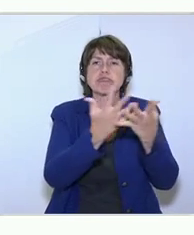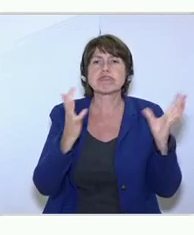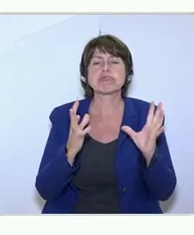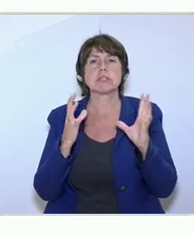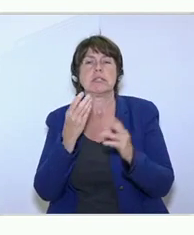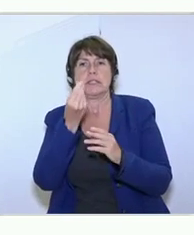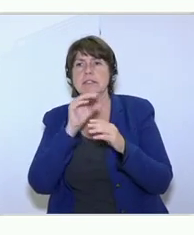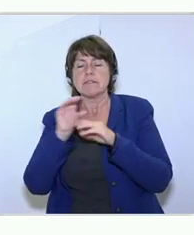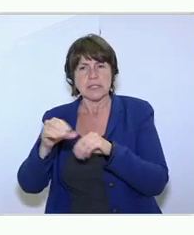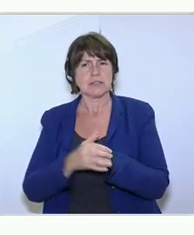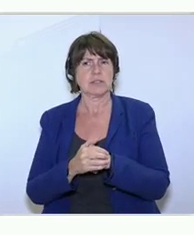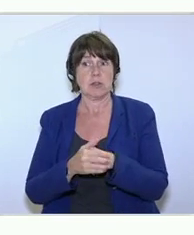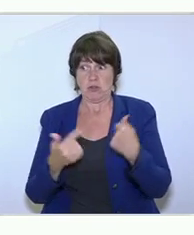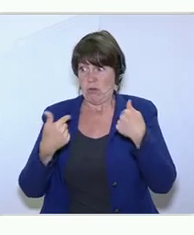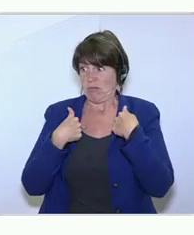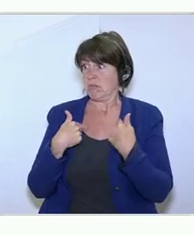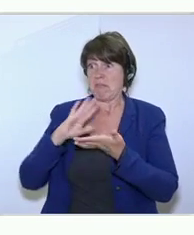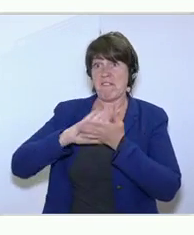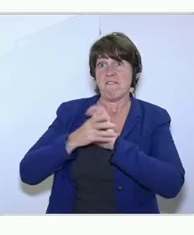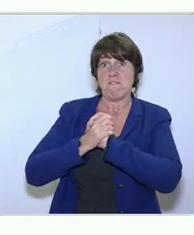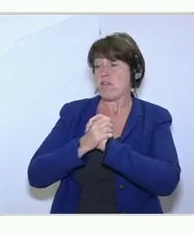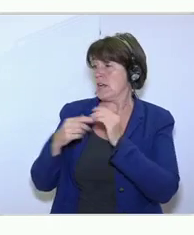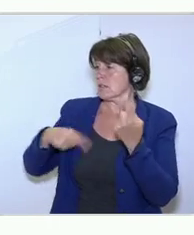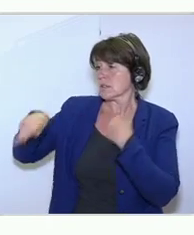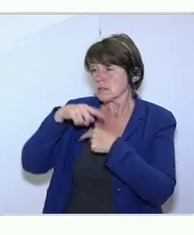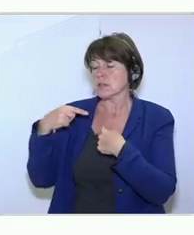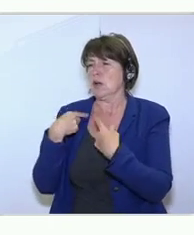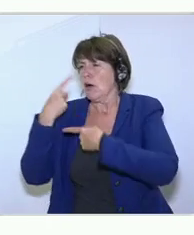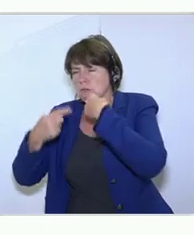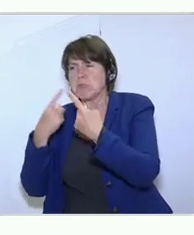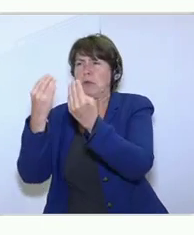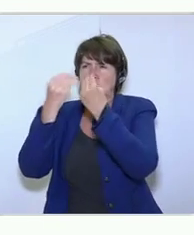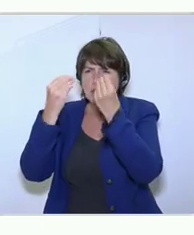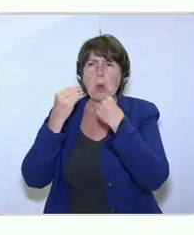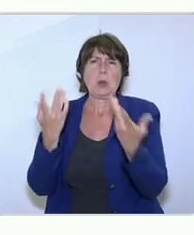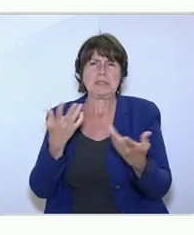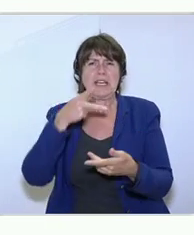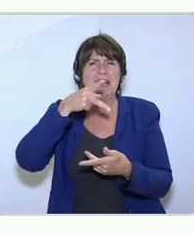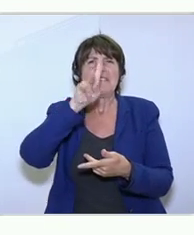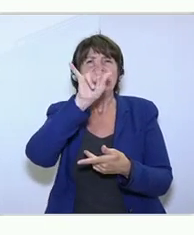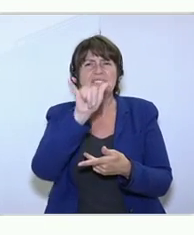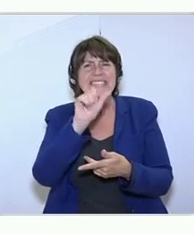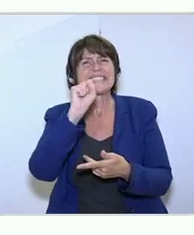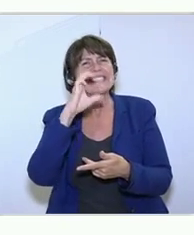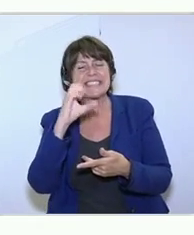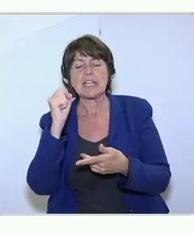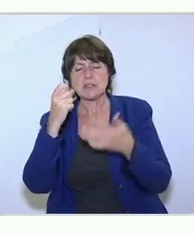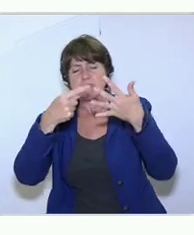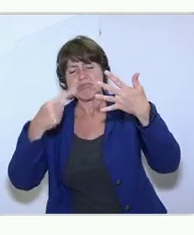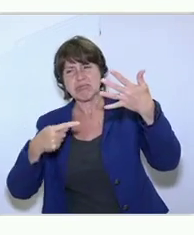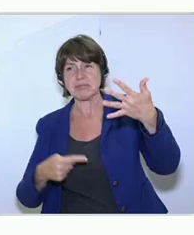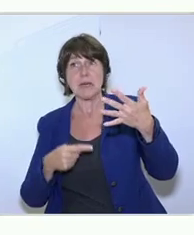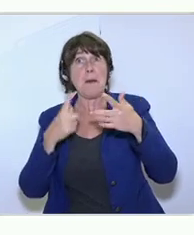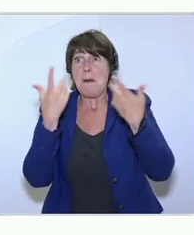science and we were taught physics and other stuff. Okay. nothing of these